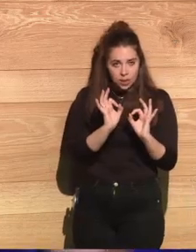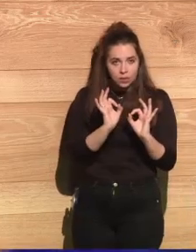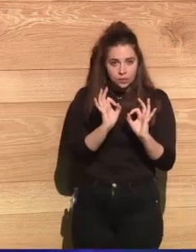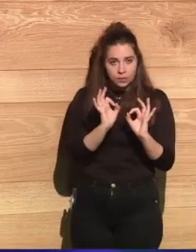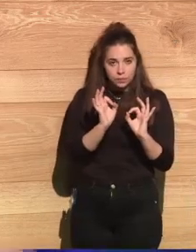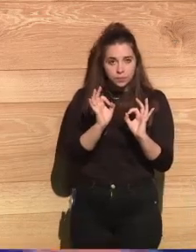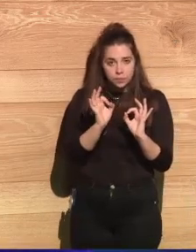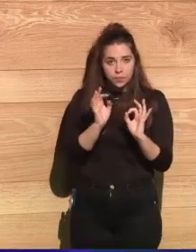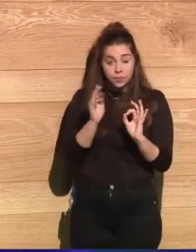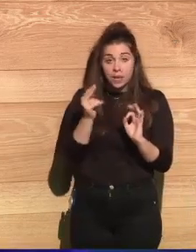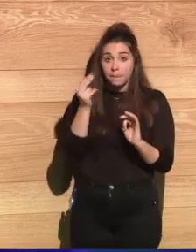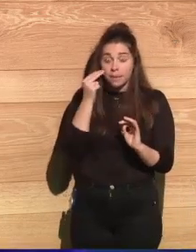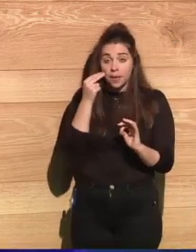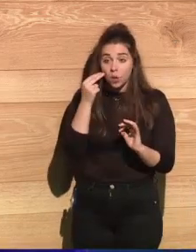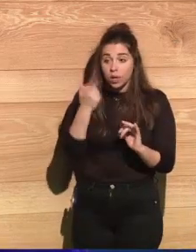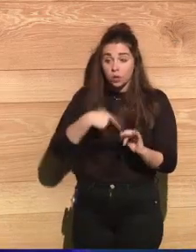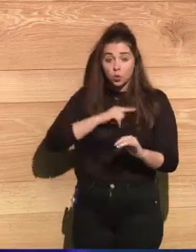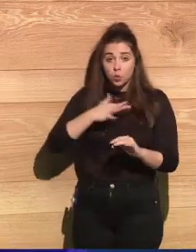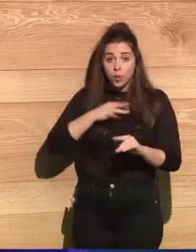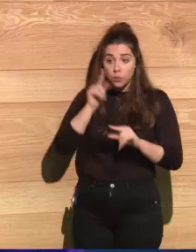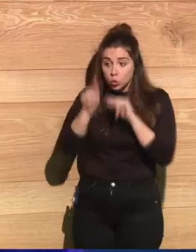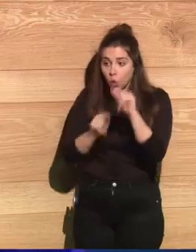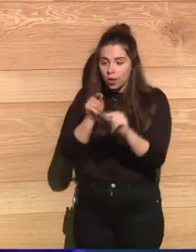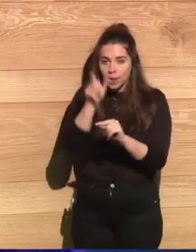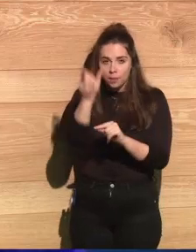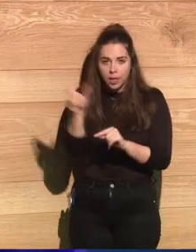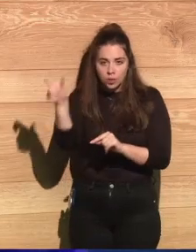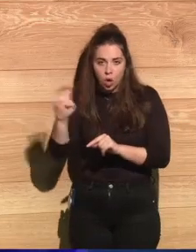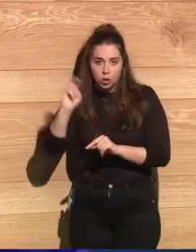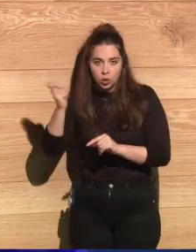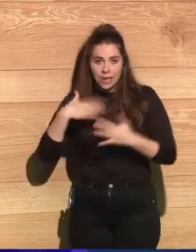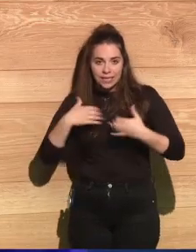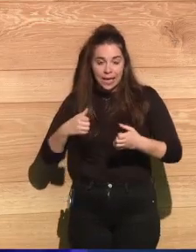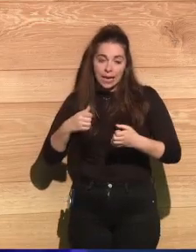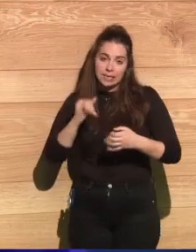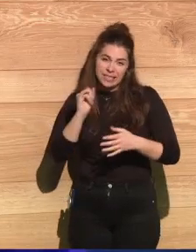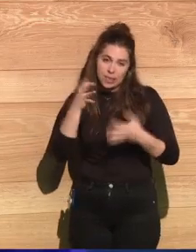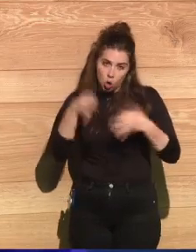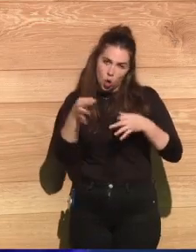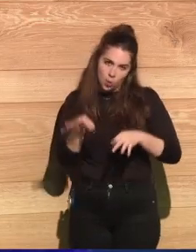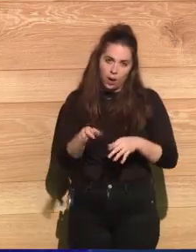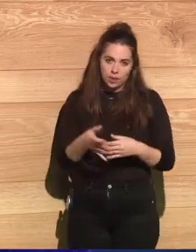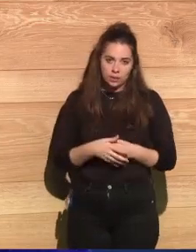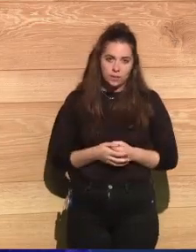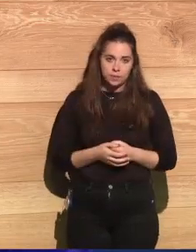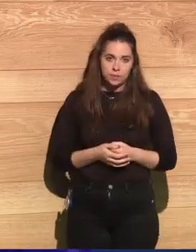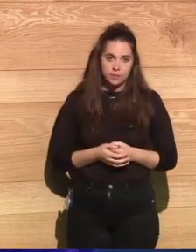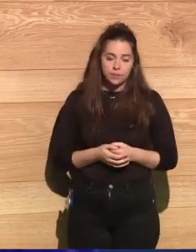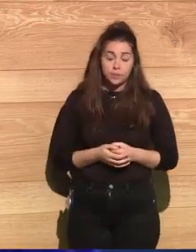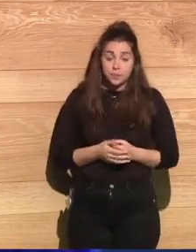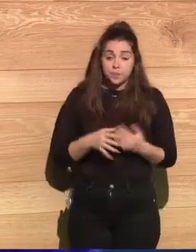healthy, normal people. So there was a serious issue of social